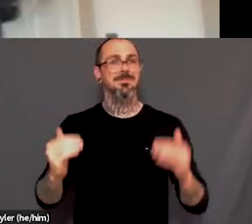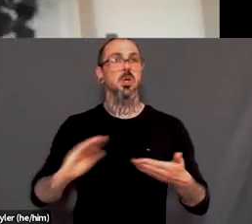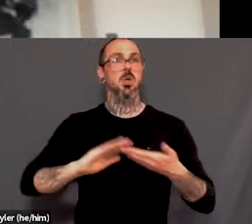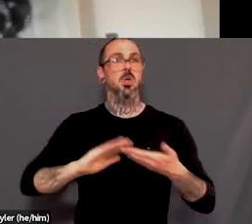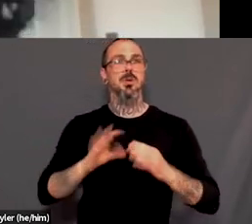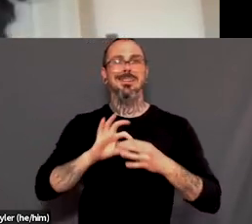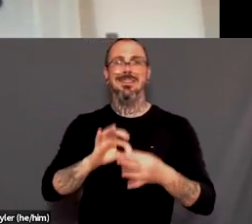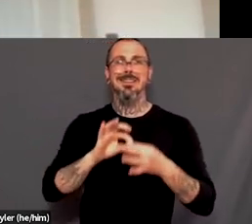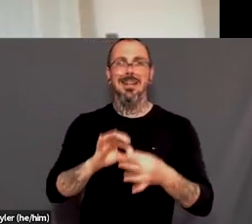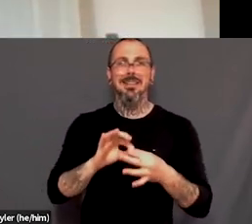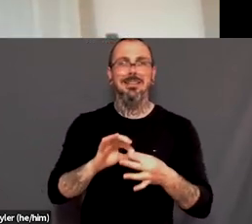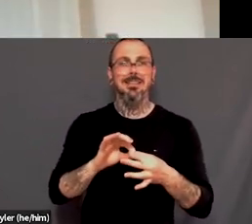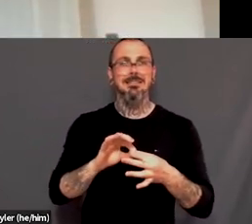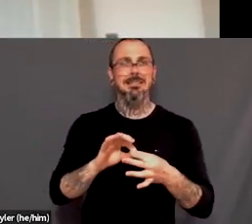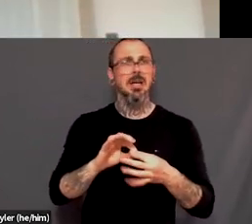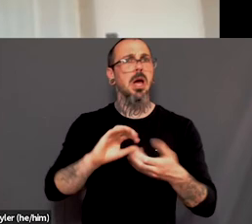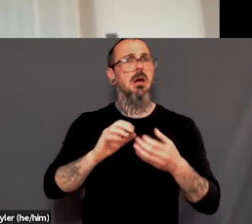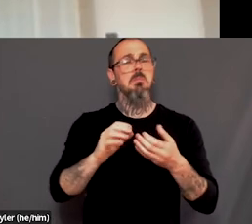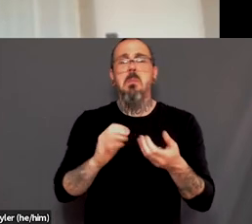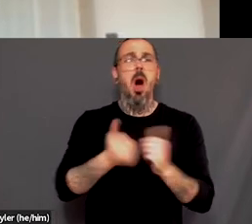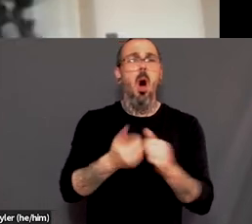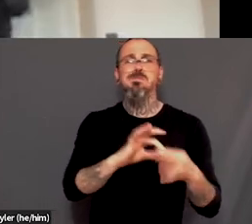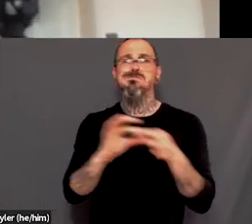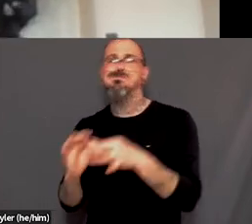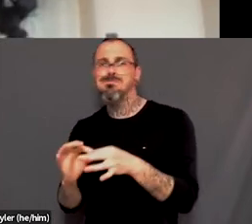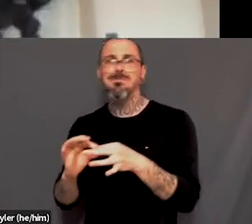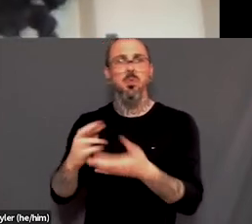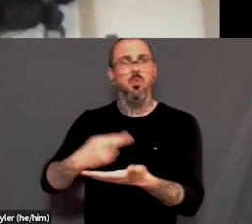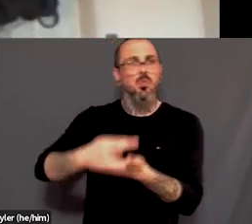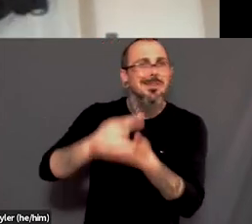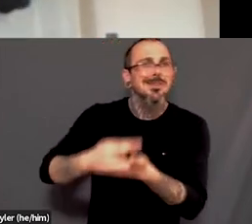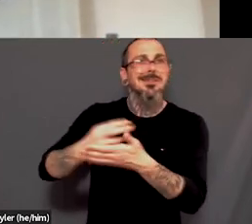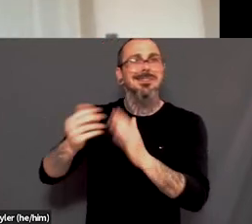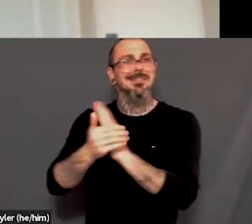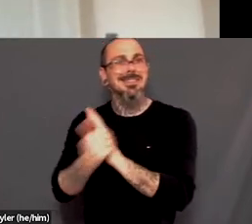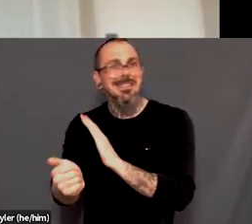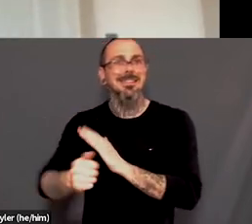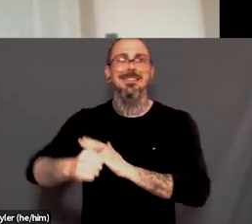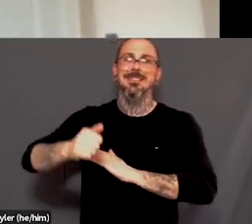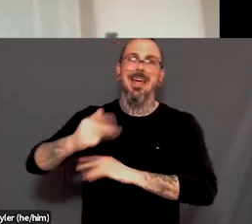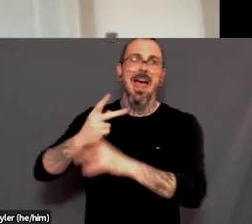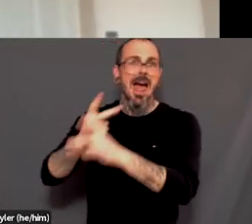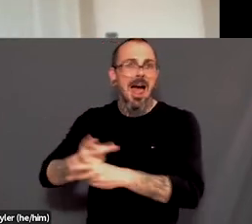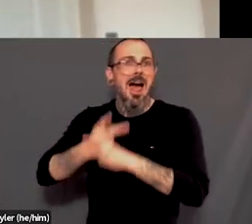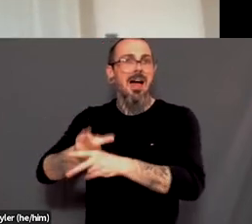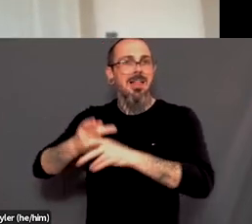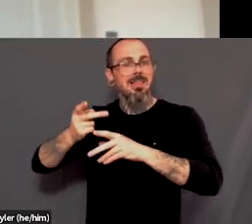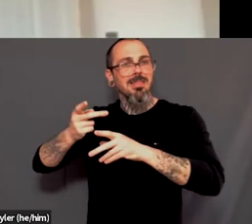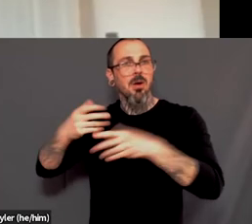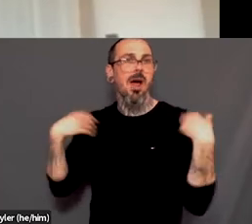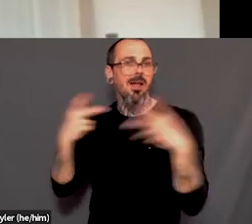resources, sharing knowledge and developing skills and navigating healthcare? Because I feel like that's super important in,